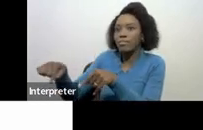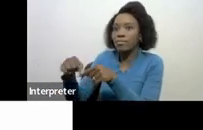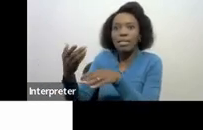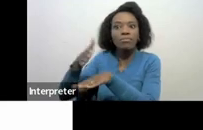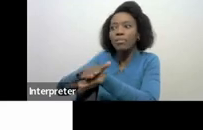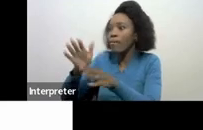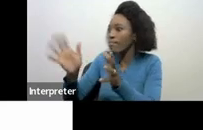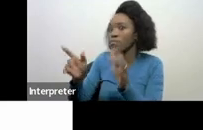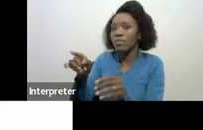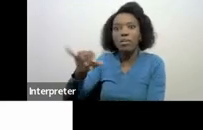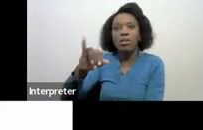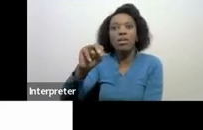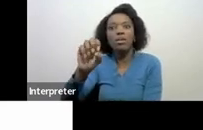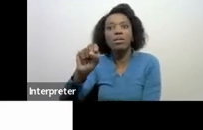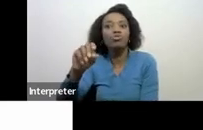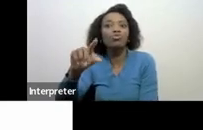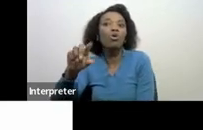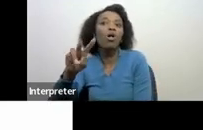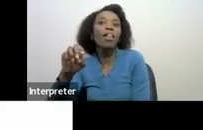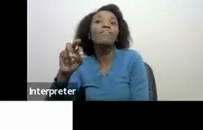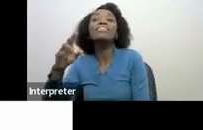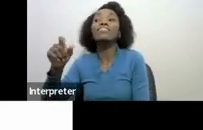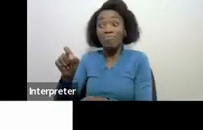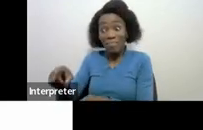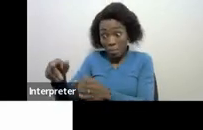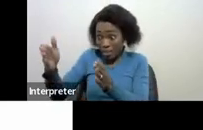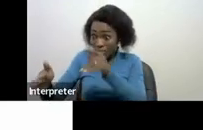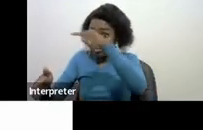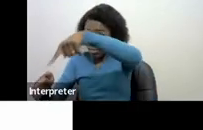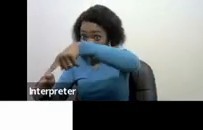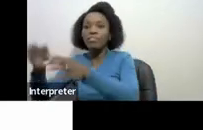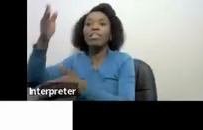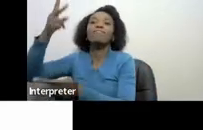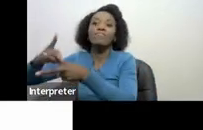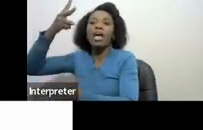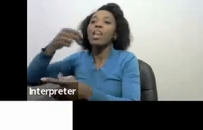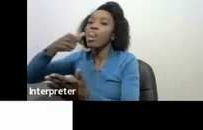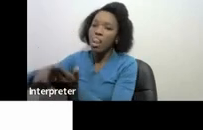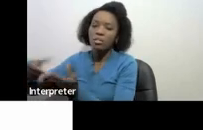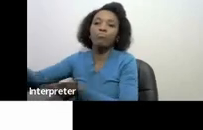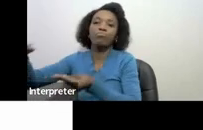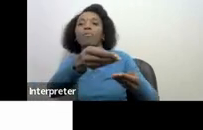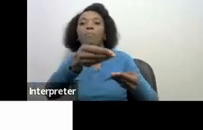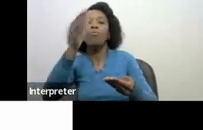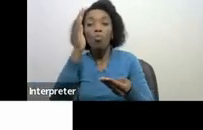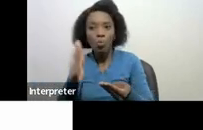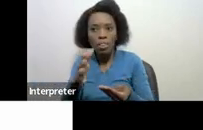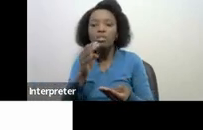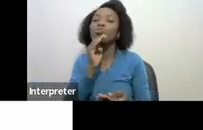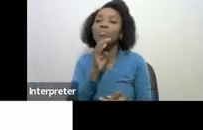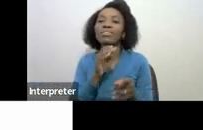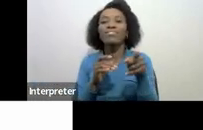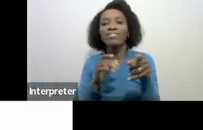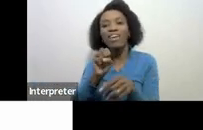finalized before we can issue this final estate letter will issue only one DEC